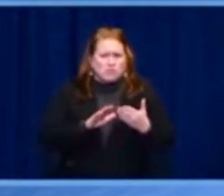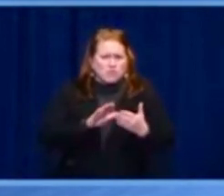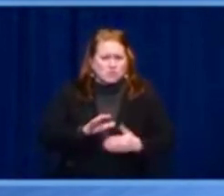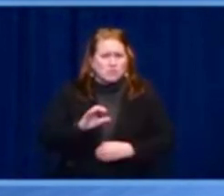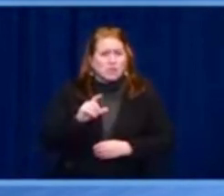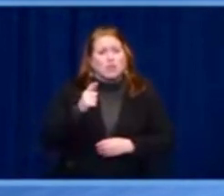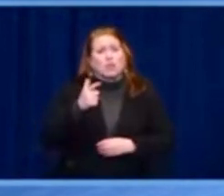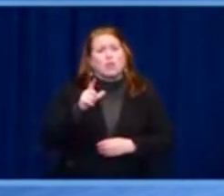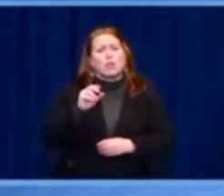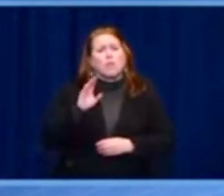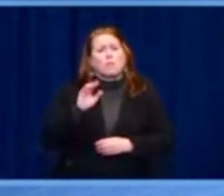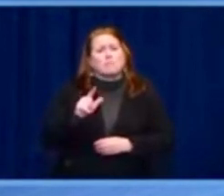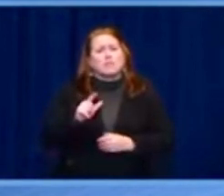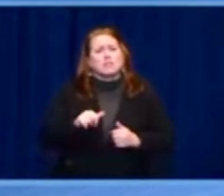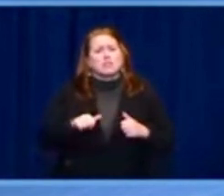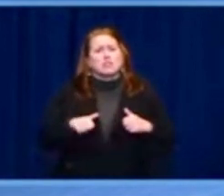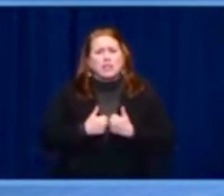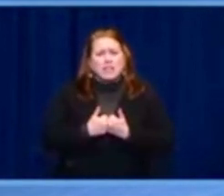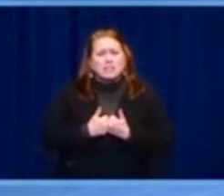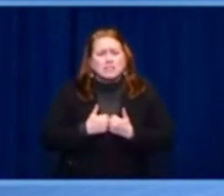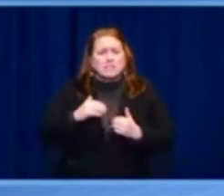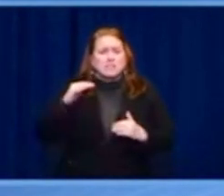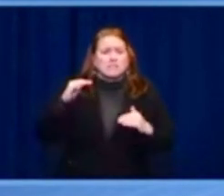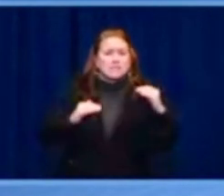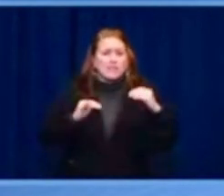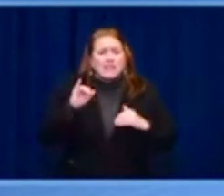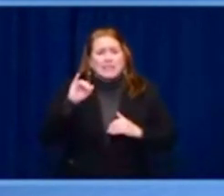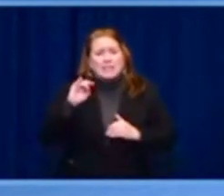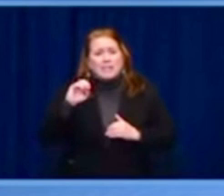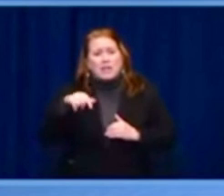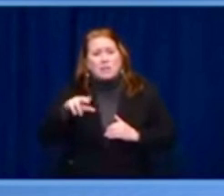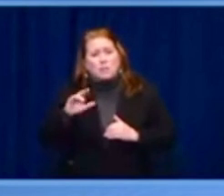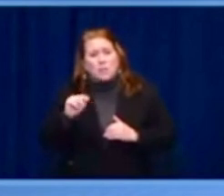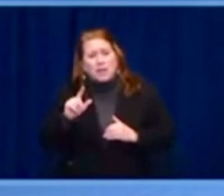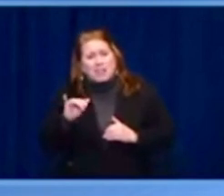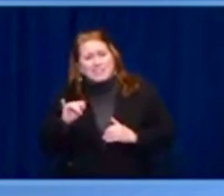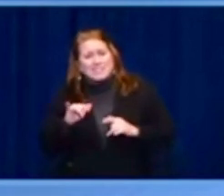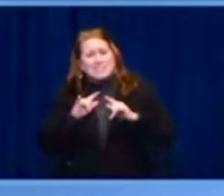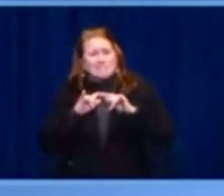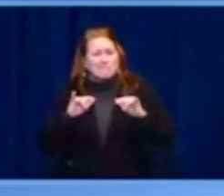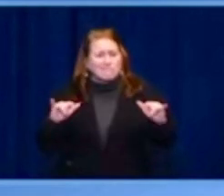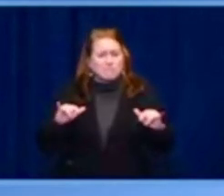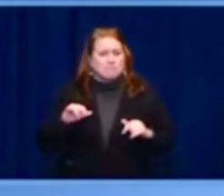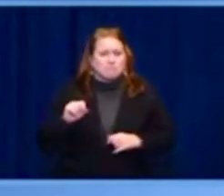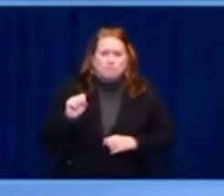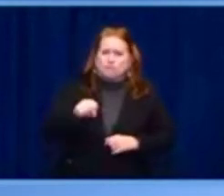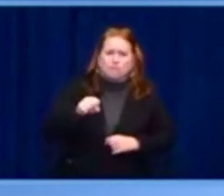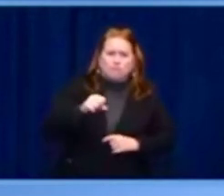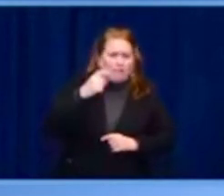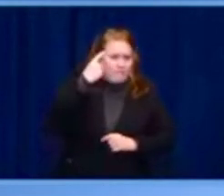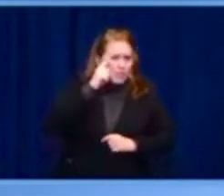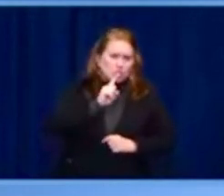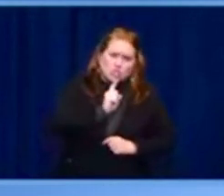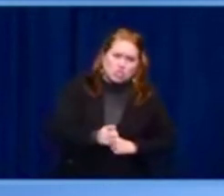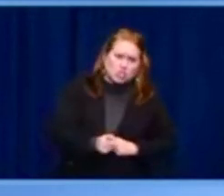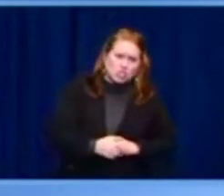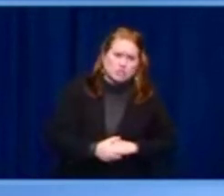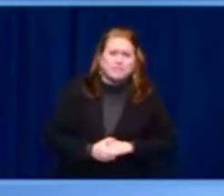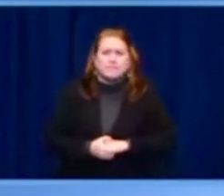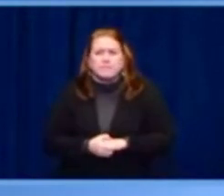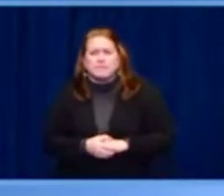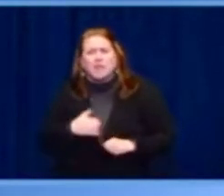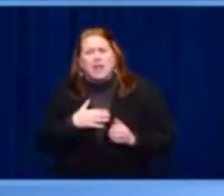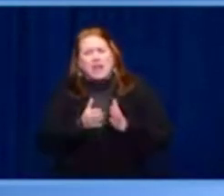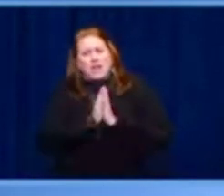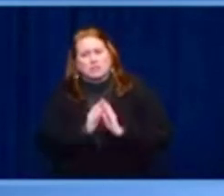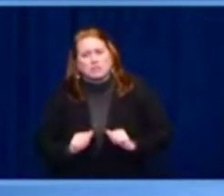Well, his government has taken the initiative to first ask us what we need so